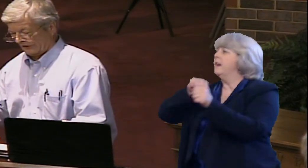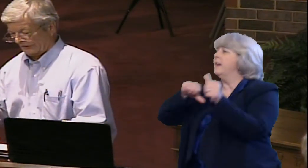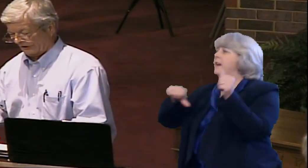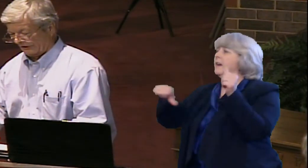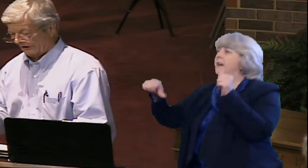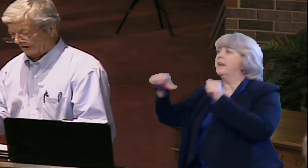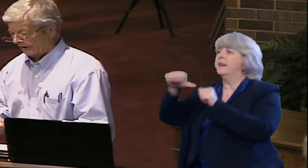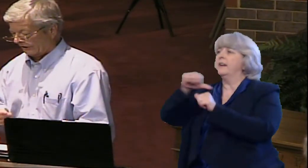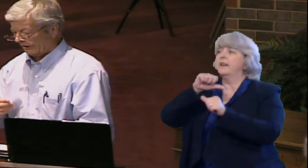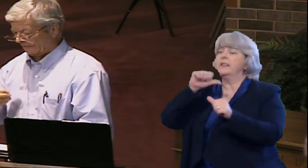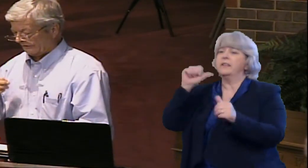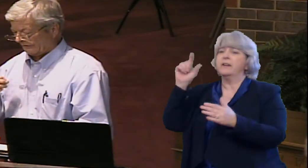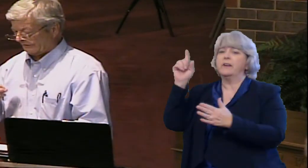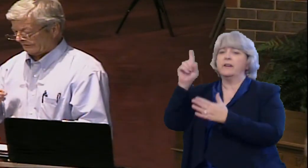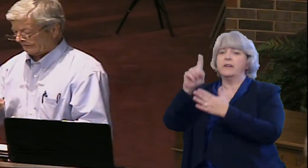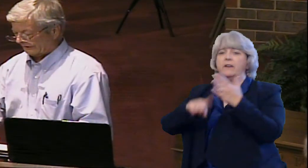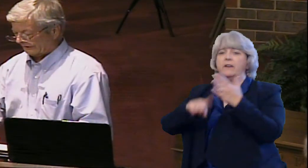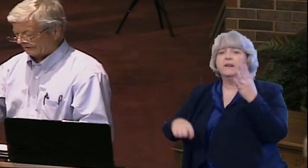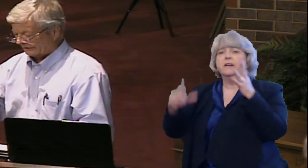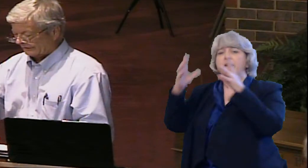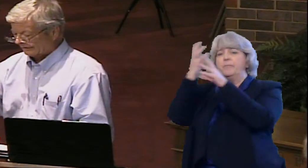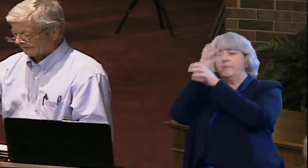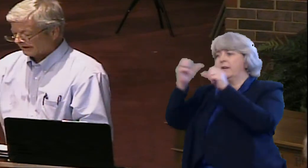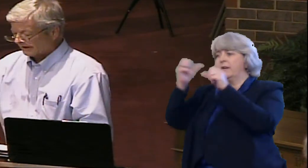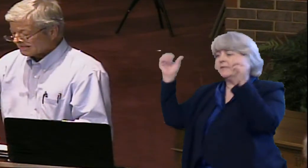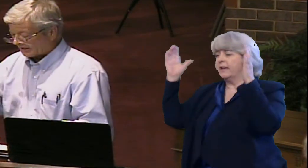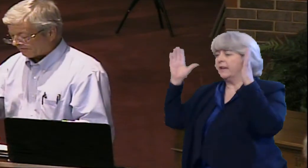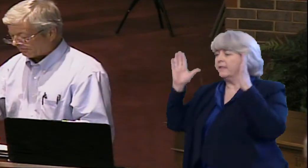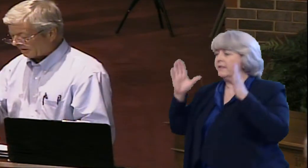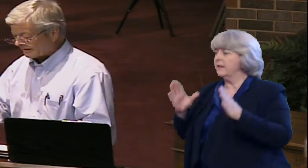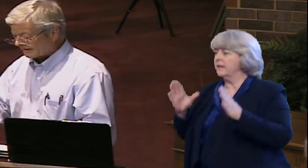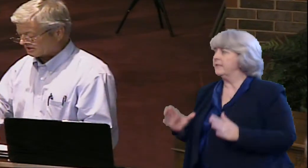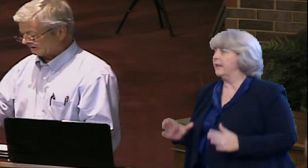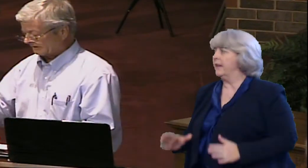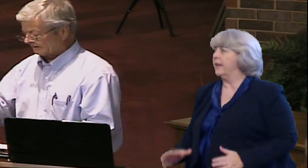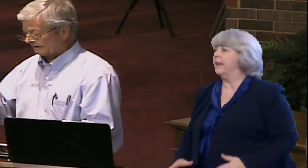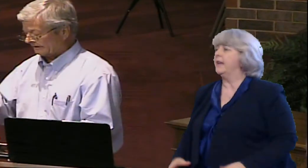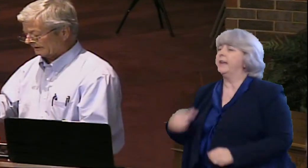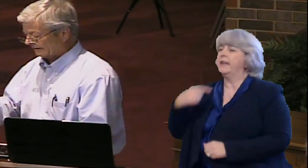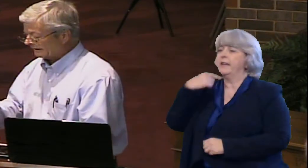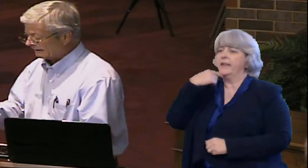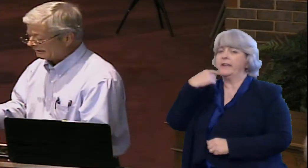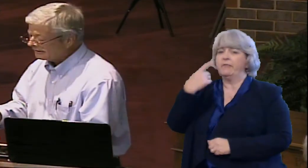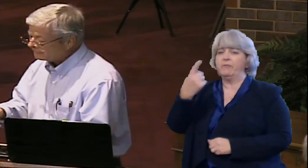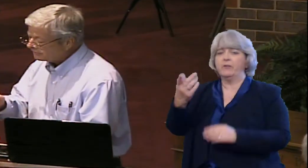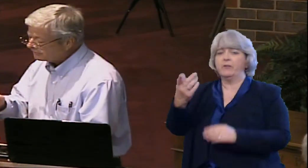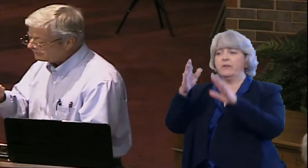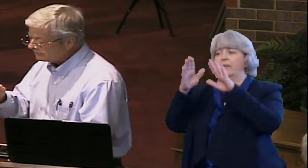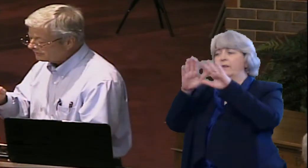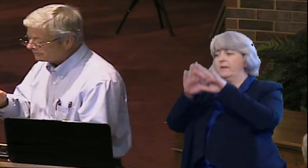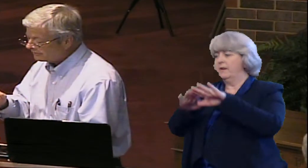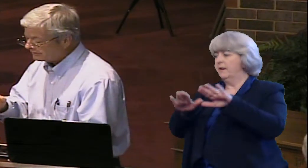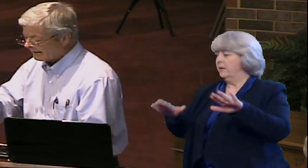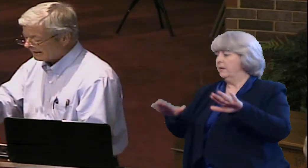other said the Savior